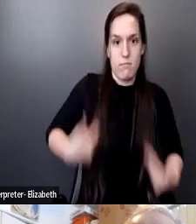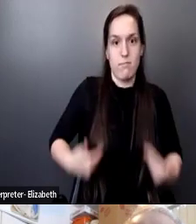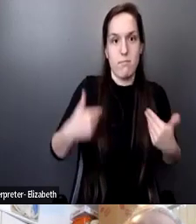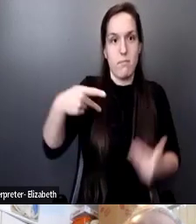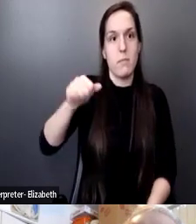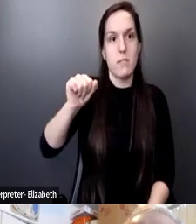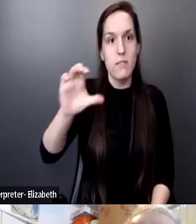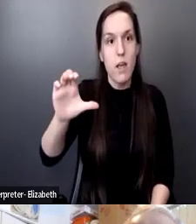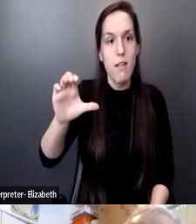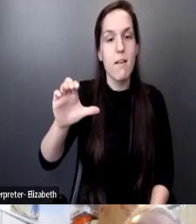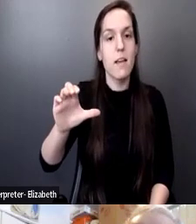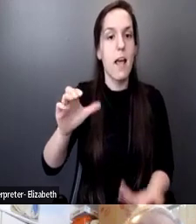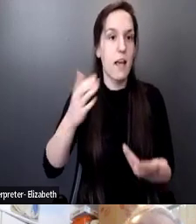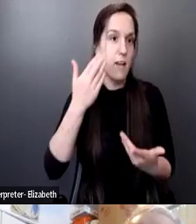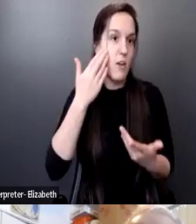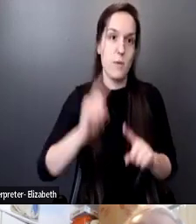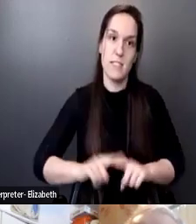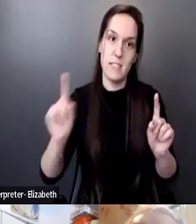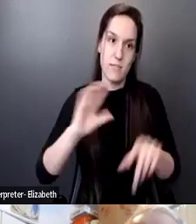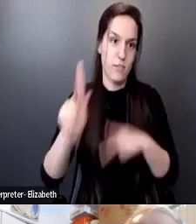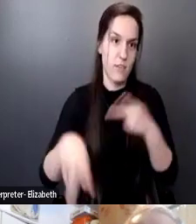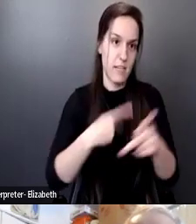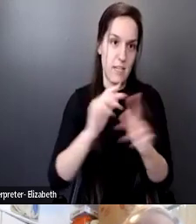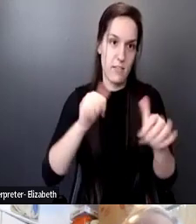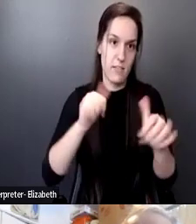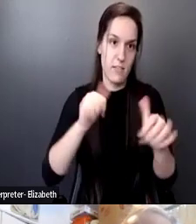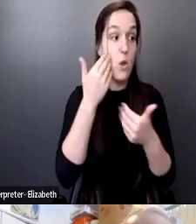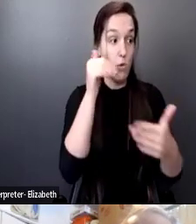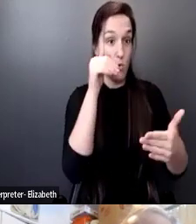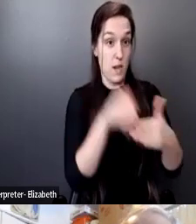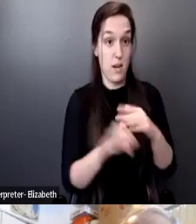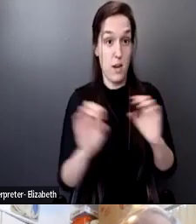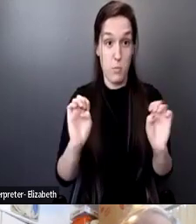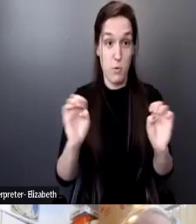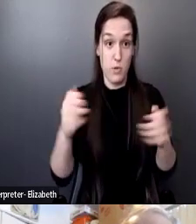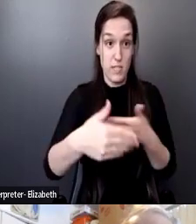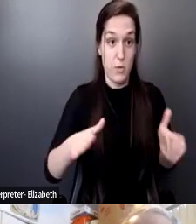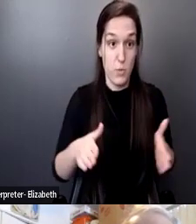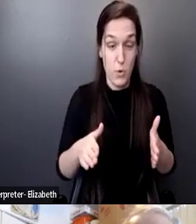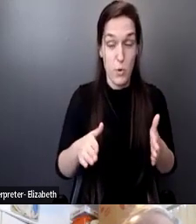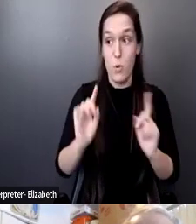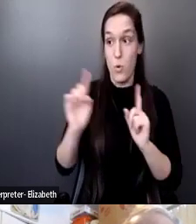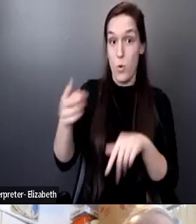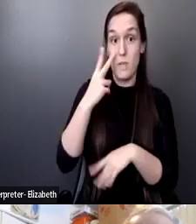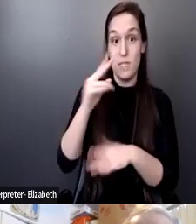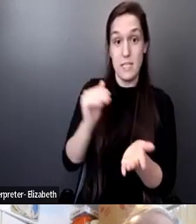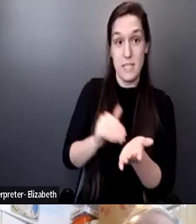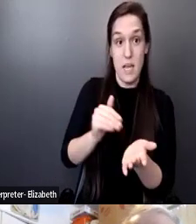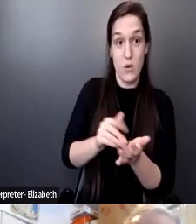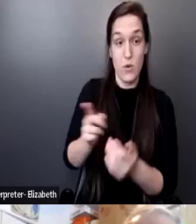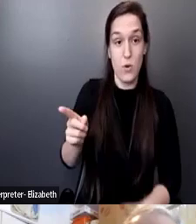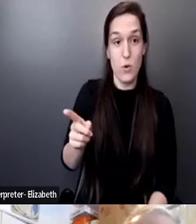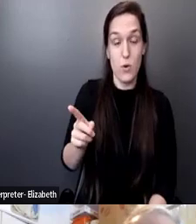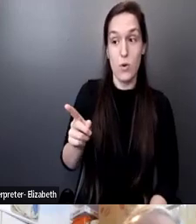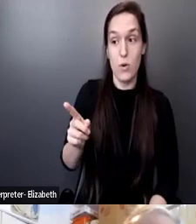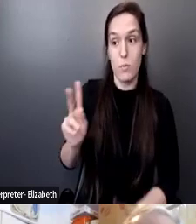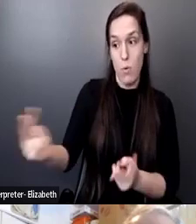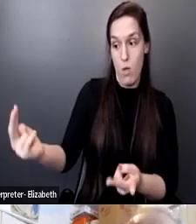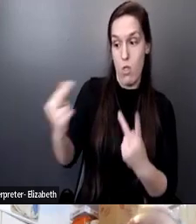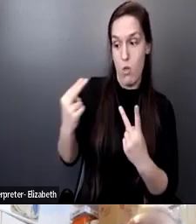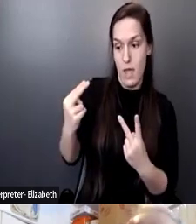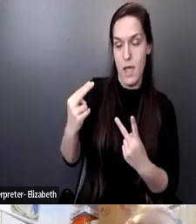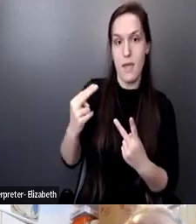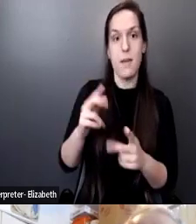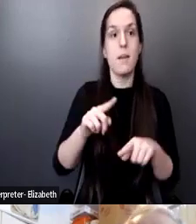set of challenges, I know that when you go to the emergency room, when you go see a physician, you know, you're looked at based on your